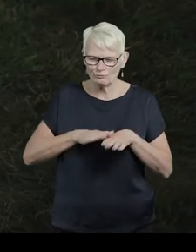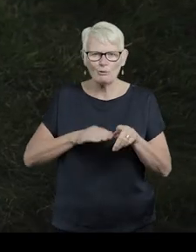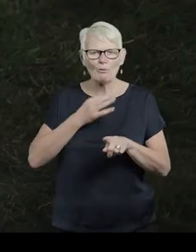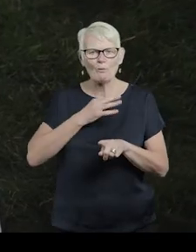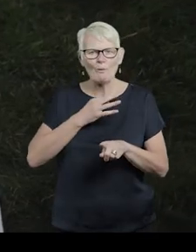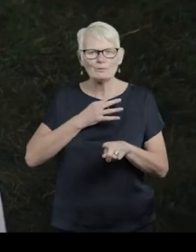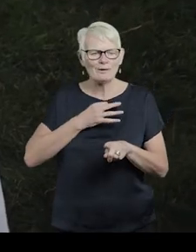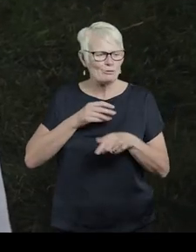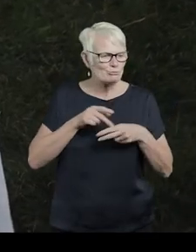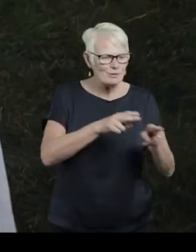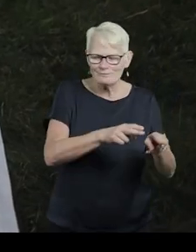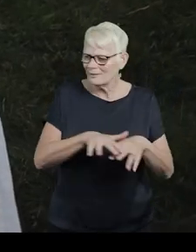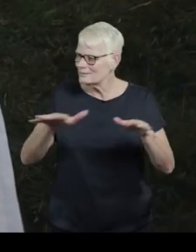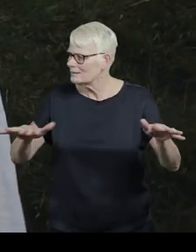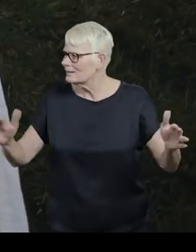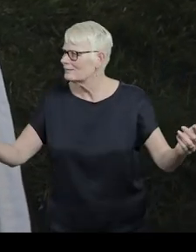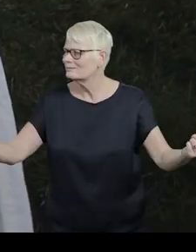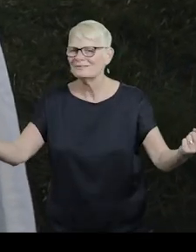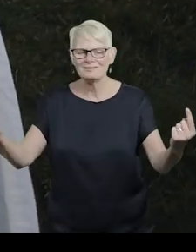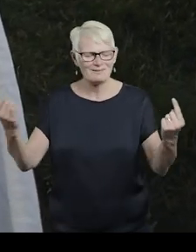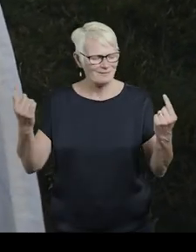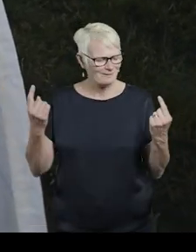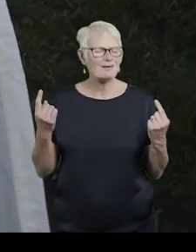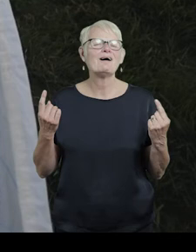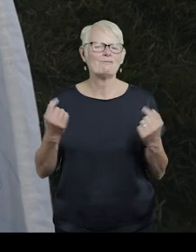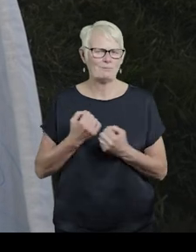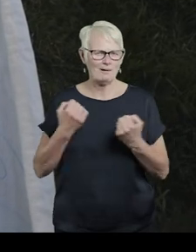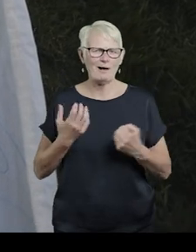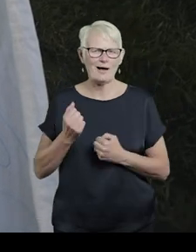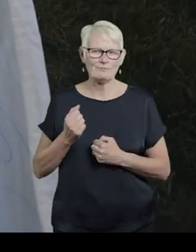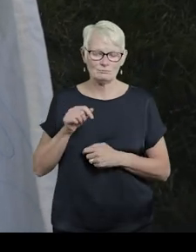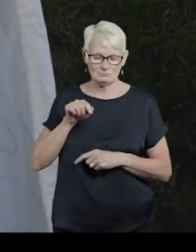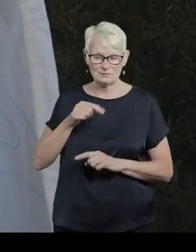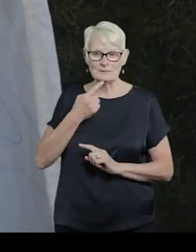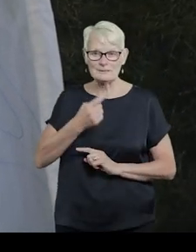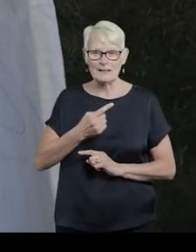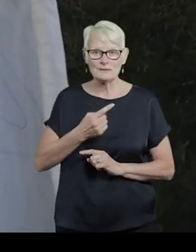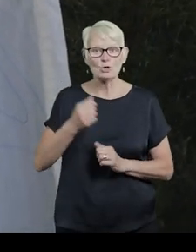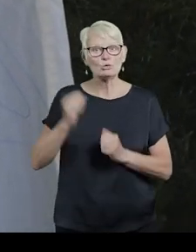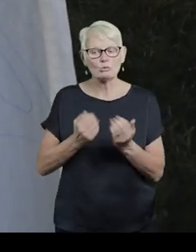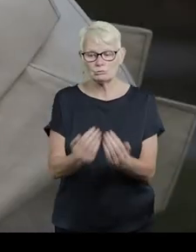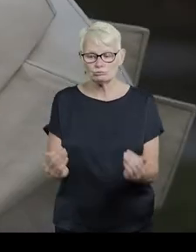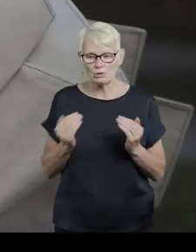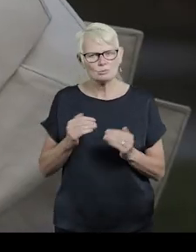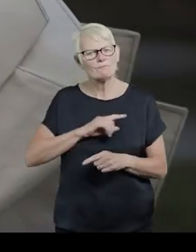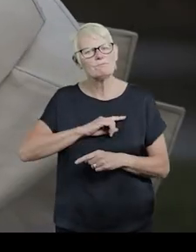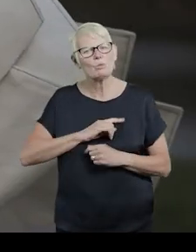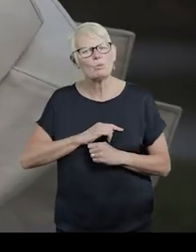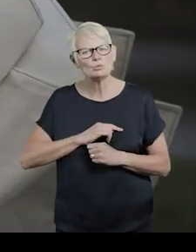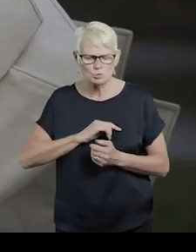bring river and sea to her shore. She says. Concrete structures are designed to